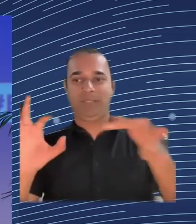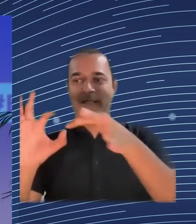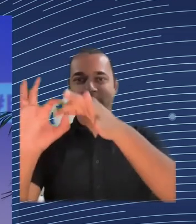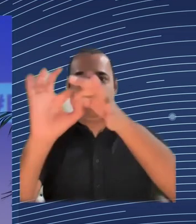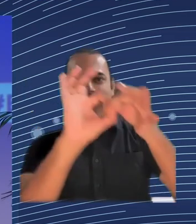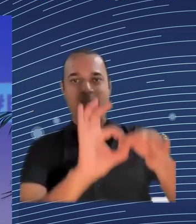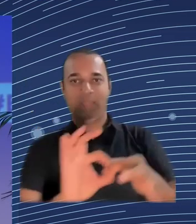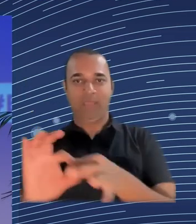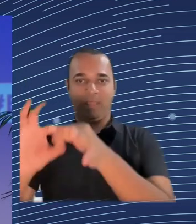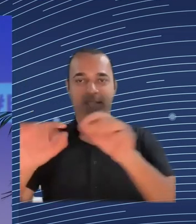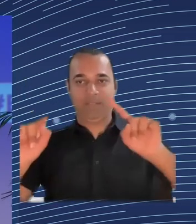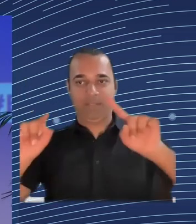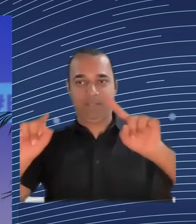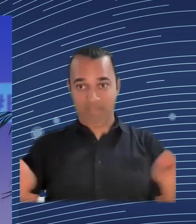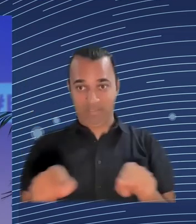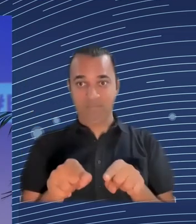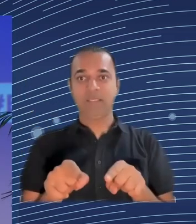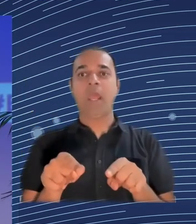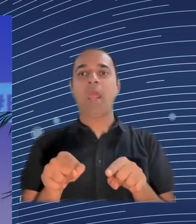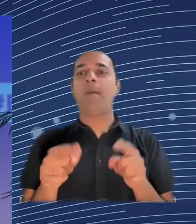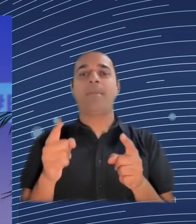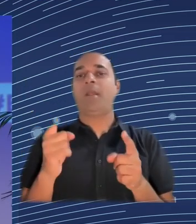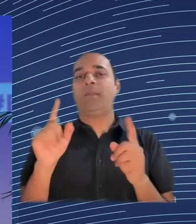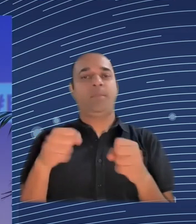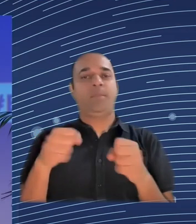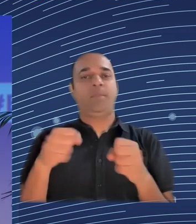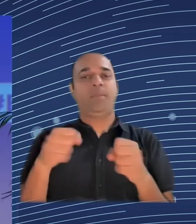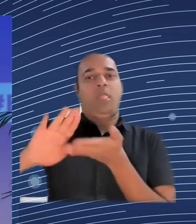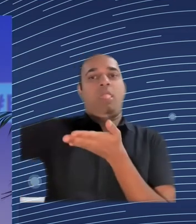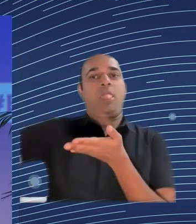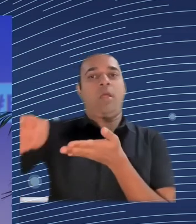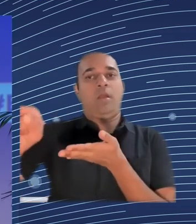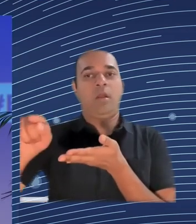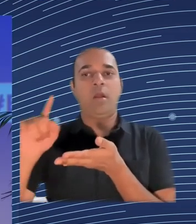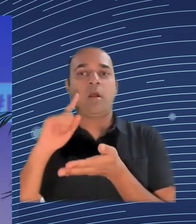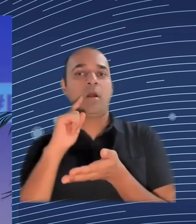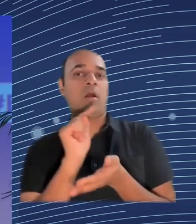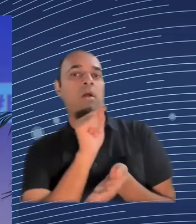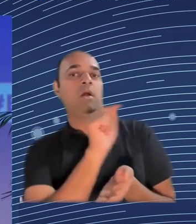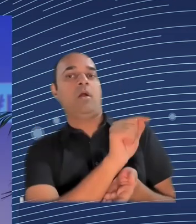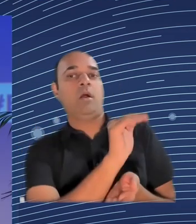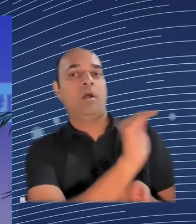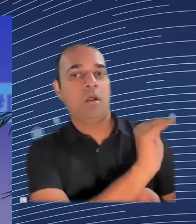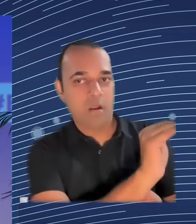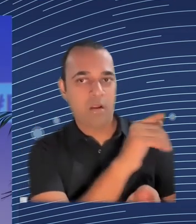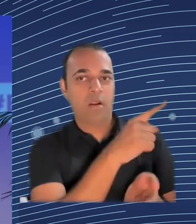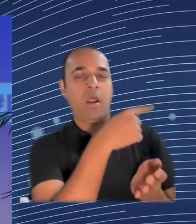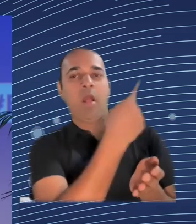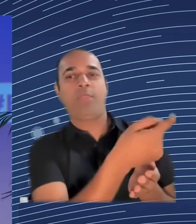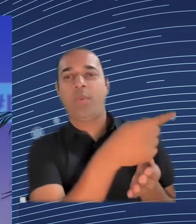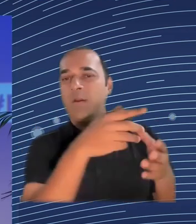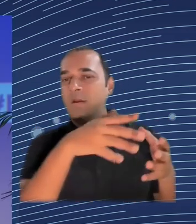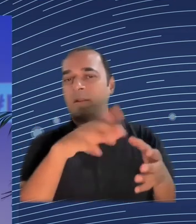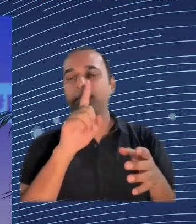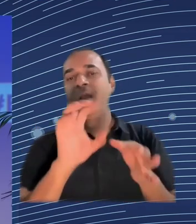many of them are doing well, and Martin highlighted that, the main problem is that that wealth is not distributed evenly. And then you enter in